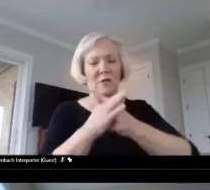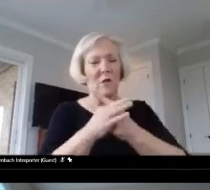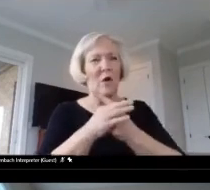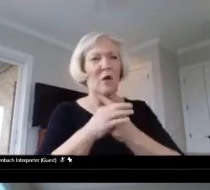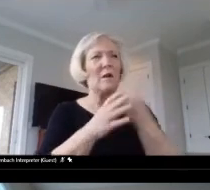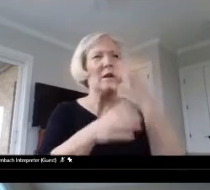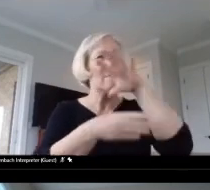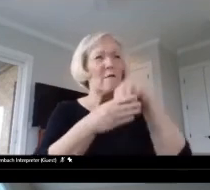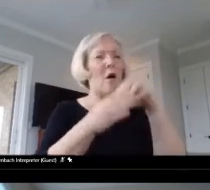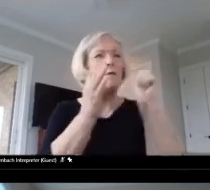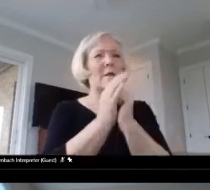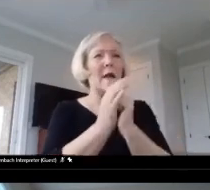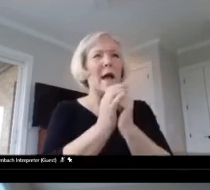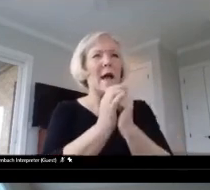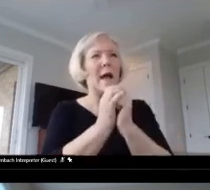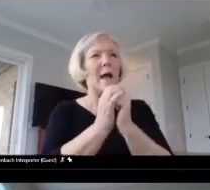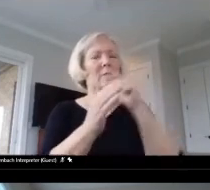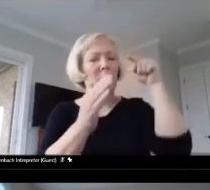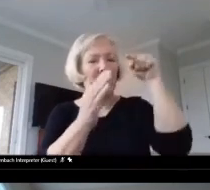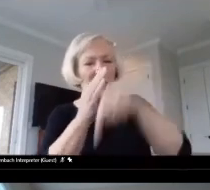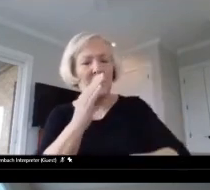you go through during the National Board process.